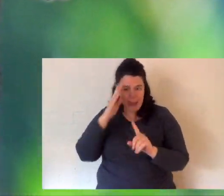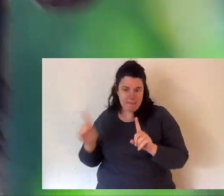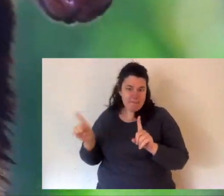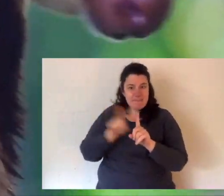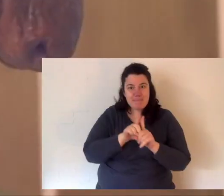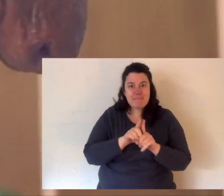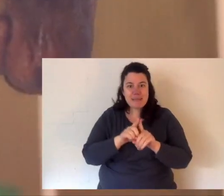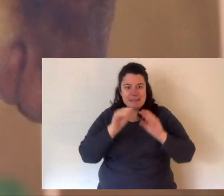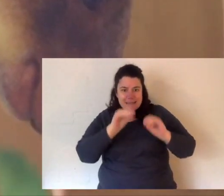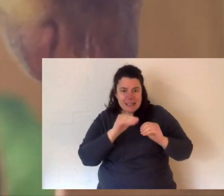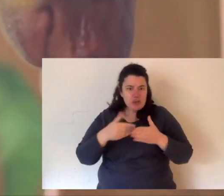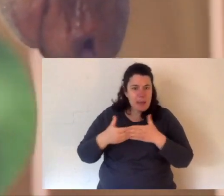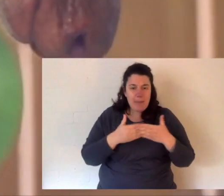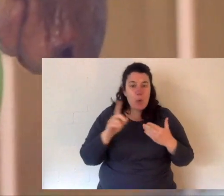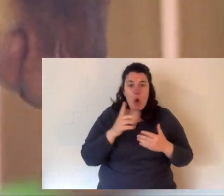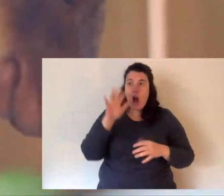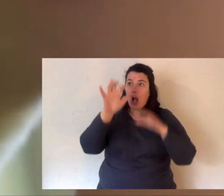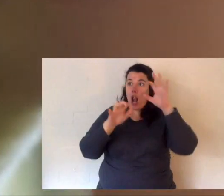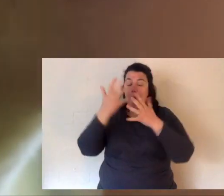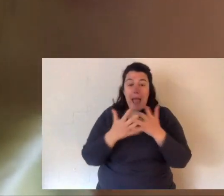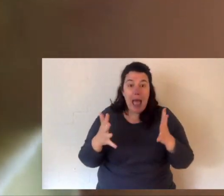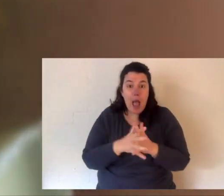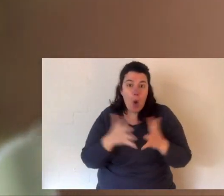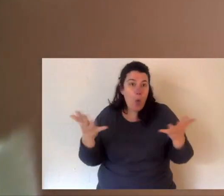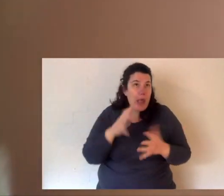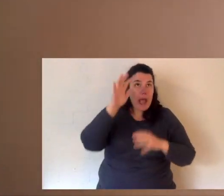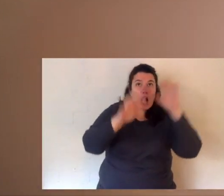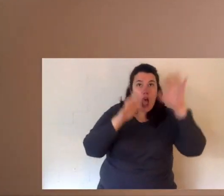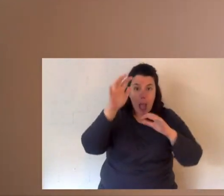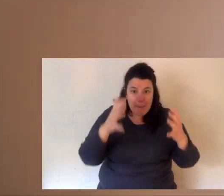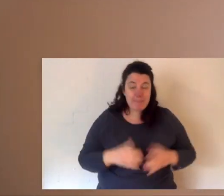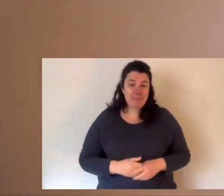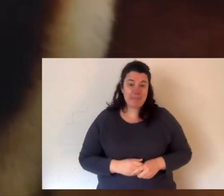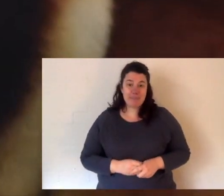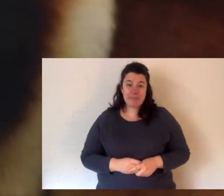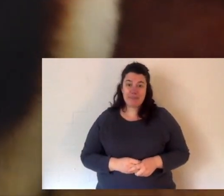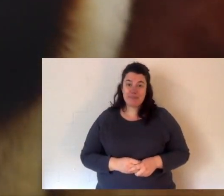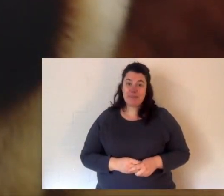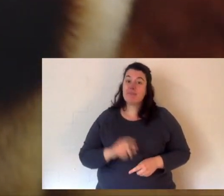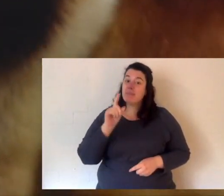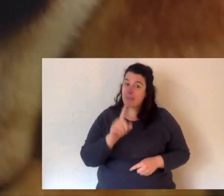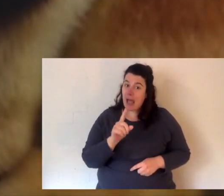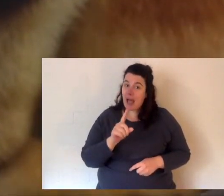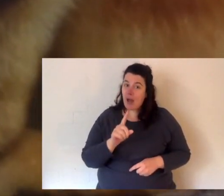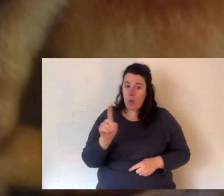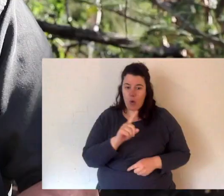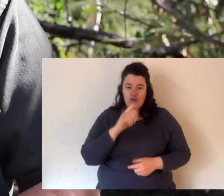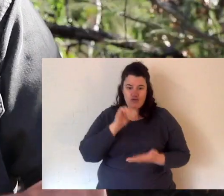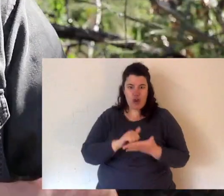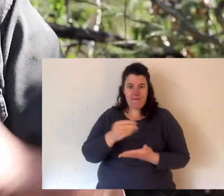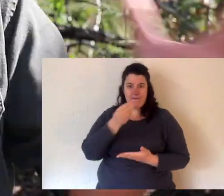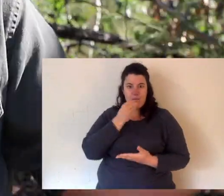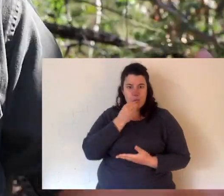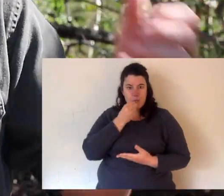Mum teaches the joey how to climb, where to climb but even more important is the right types of food to eat.